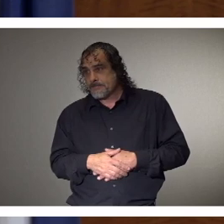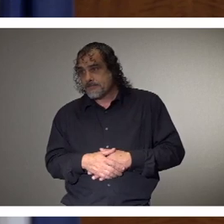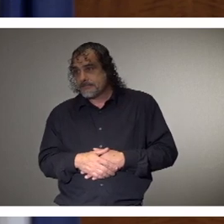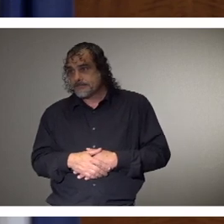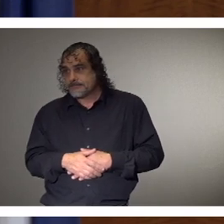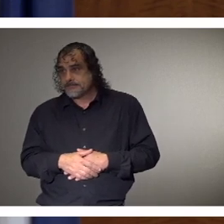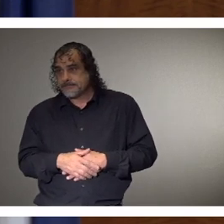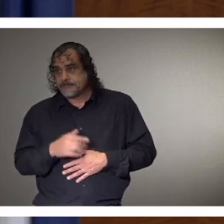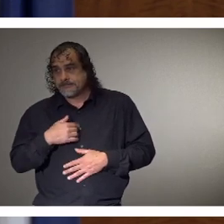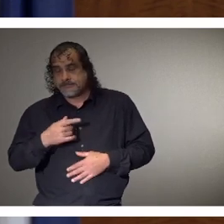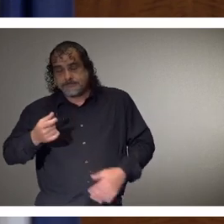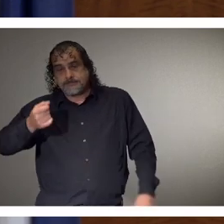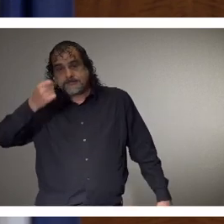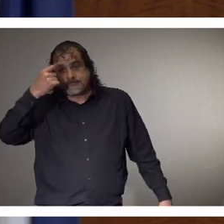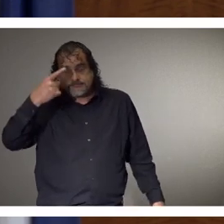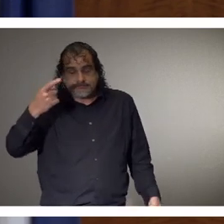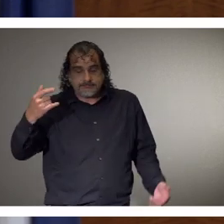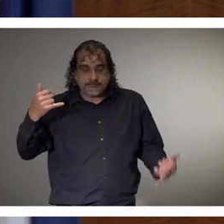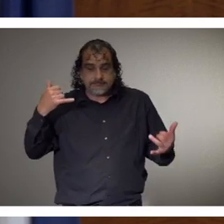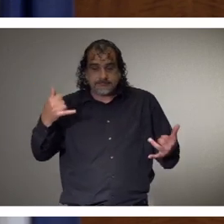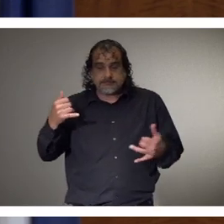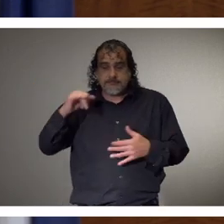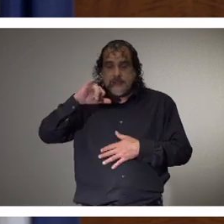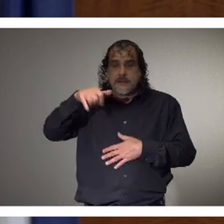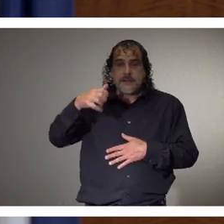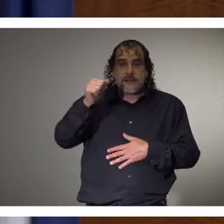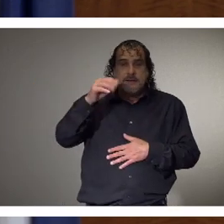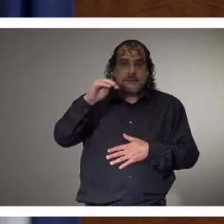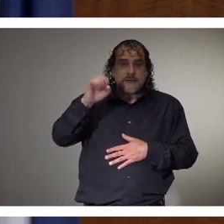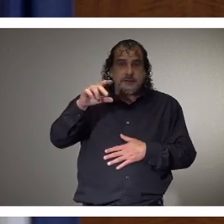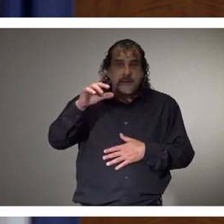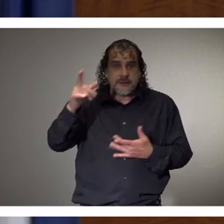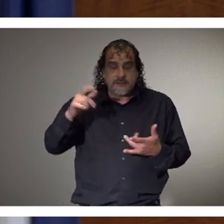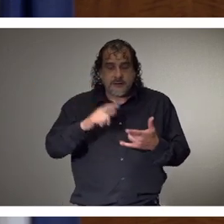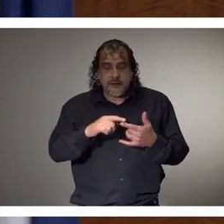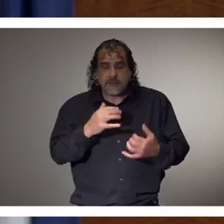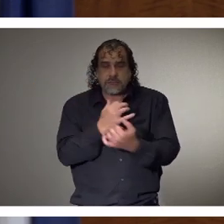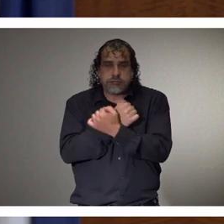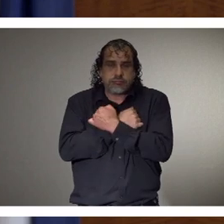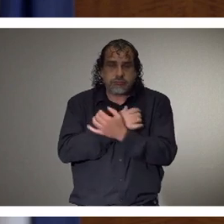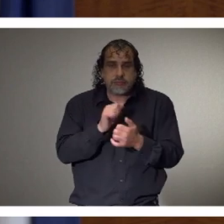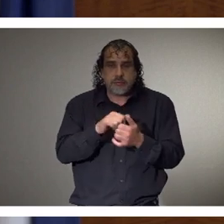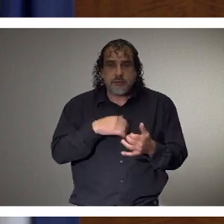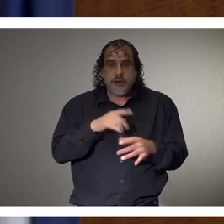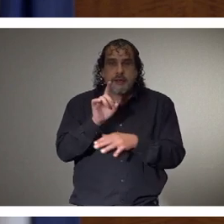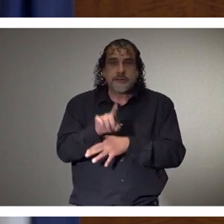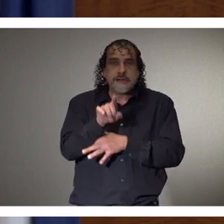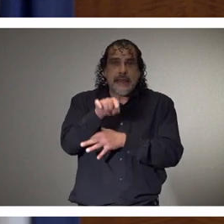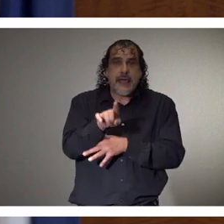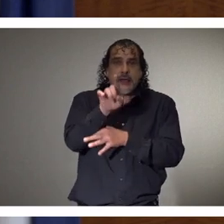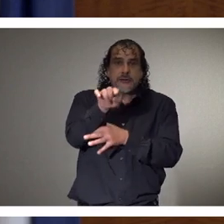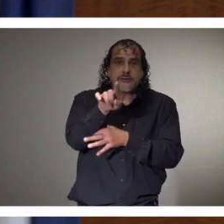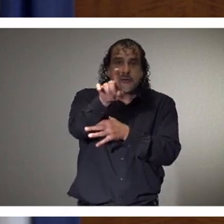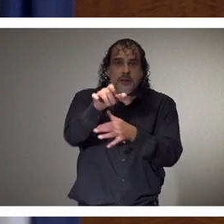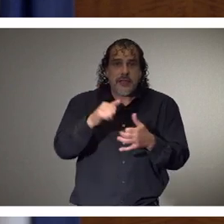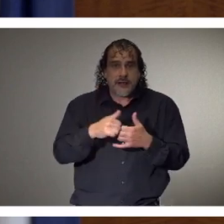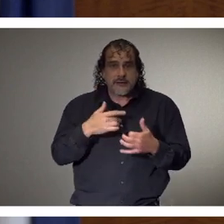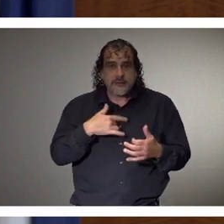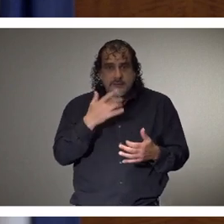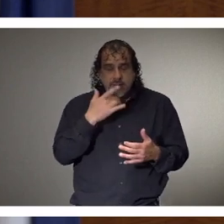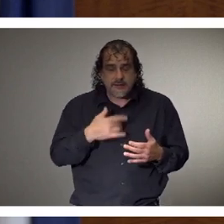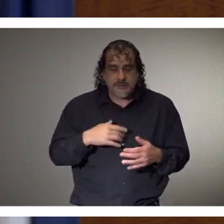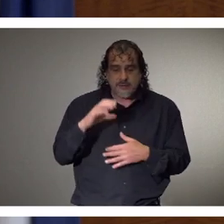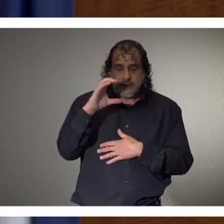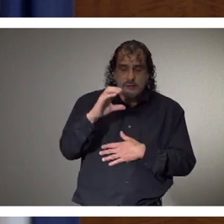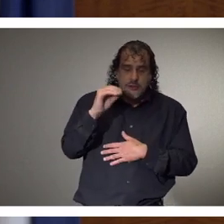I understand that today, James Donald, who is a lover of dinosaurs, has a birthday. Happy birthday, Cooper Allgood,